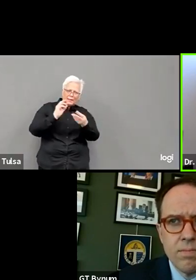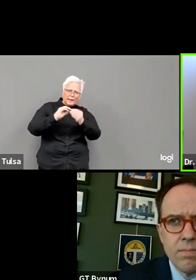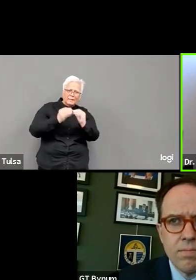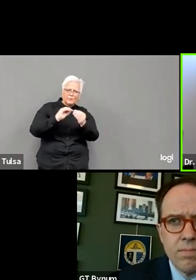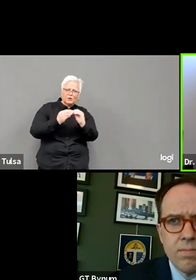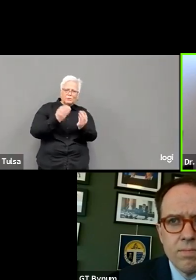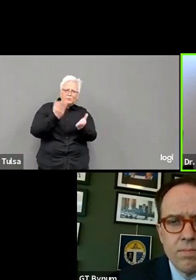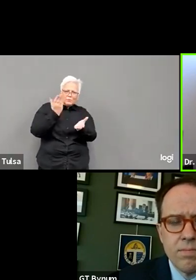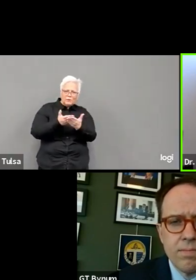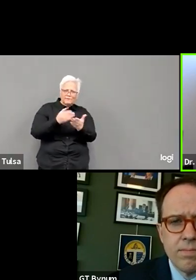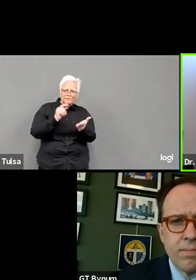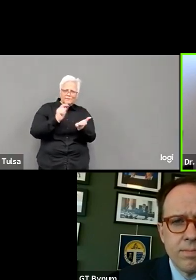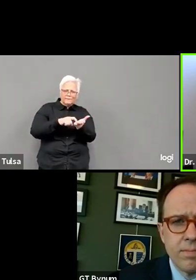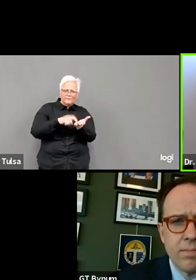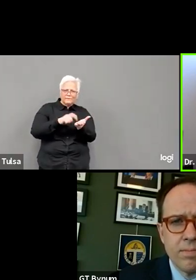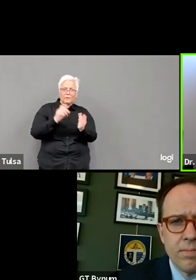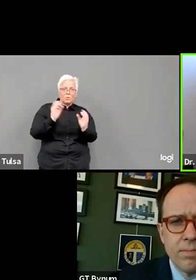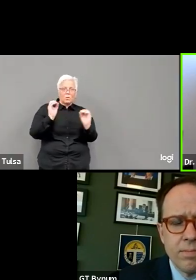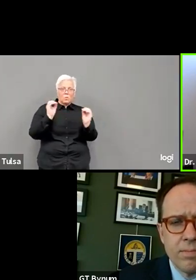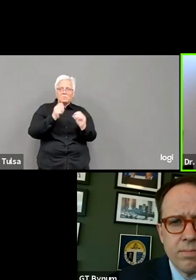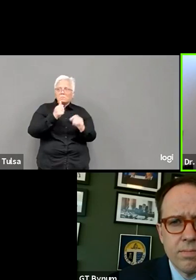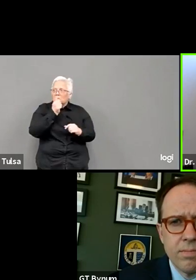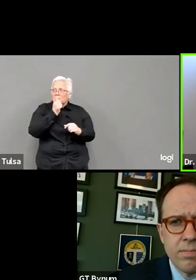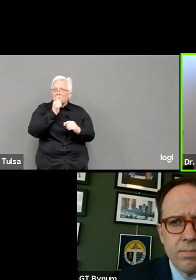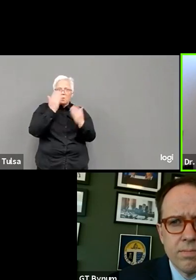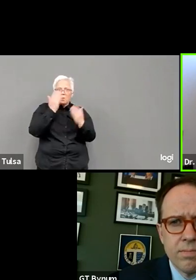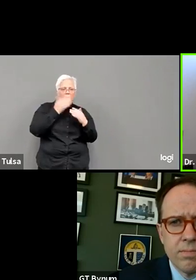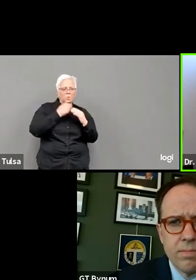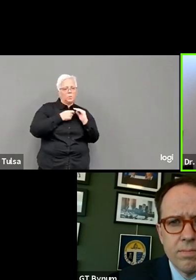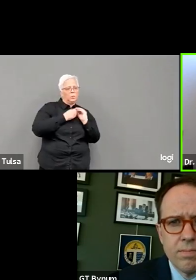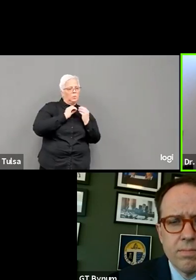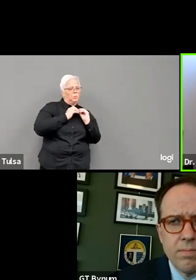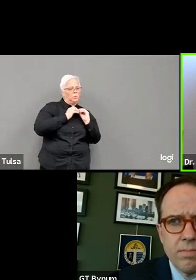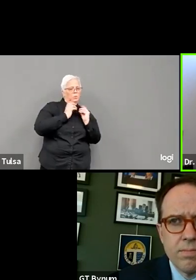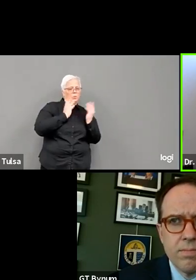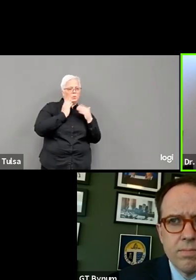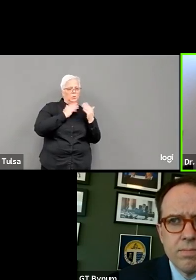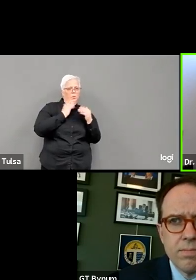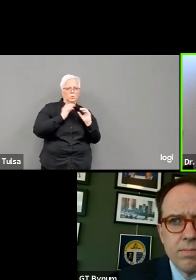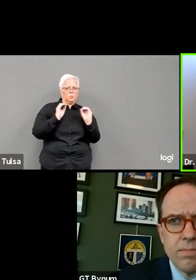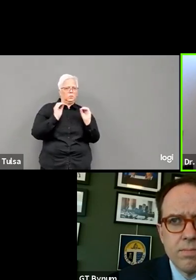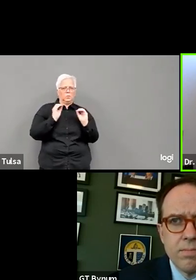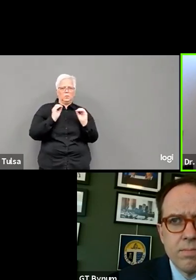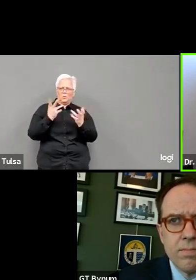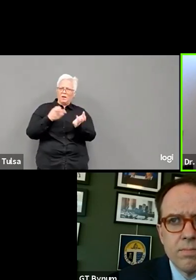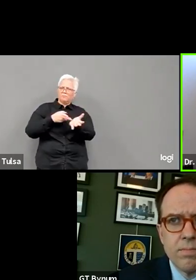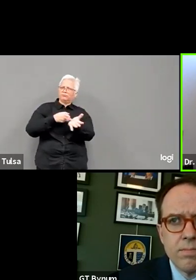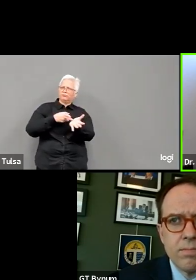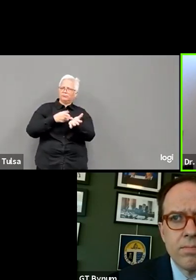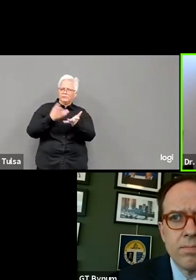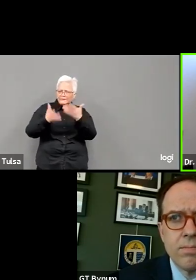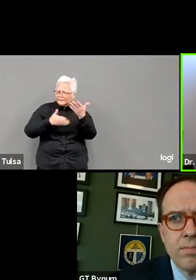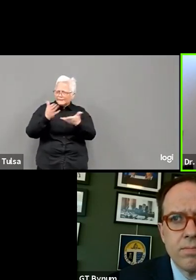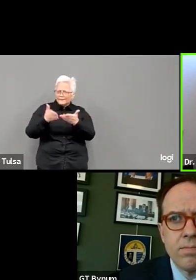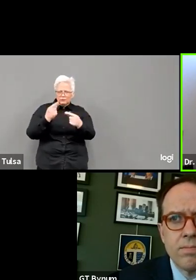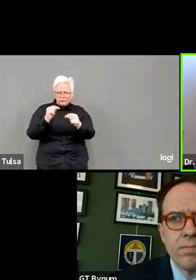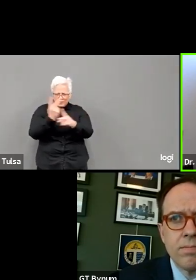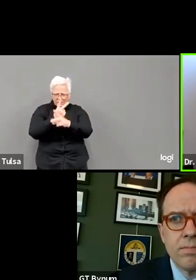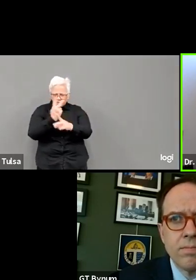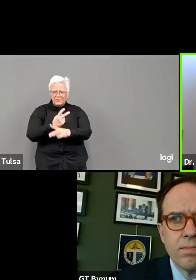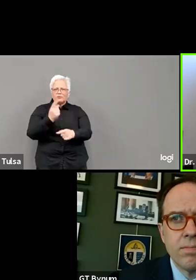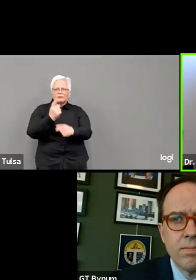And we can't sugarcoat things. We can't over inflate numbers or under inflate numbers. We need timely,